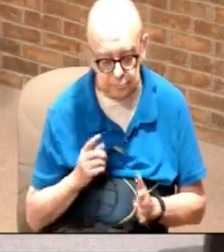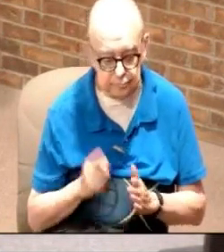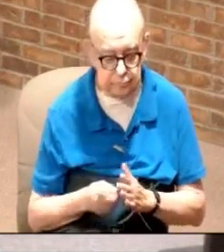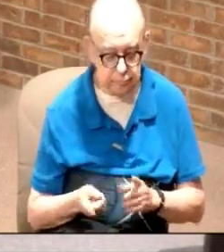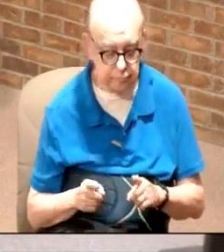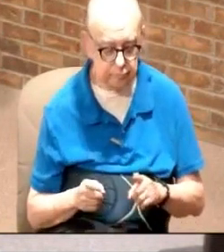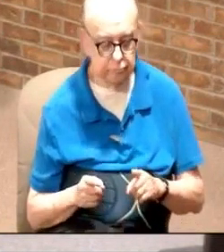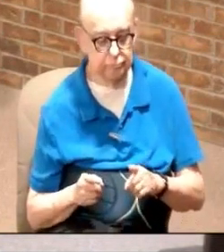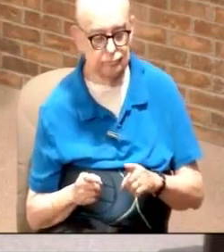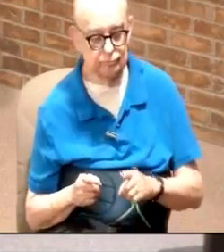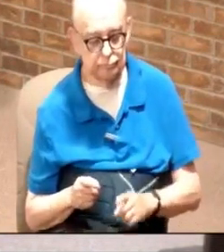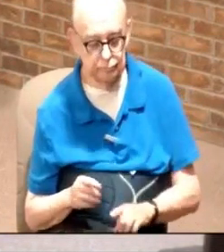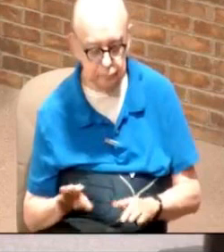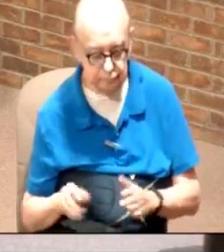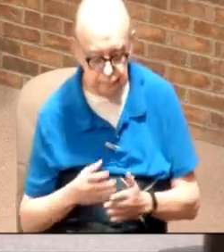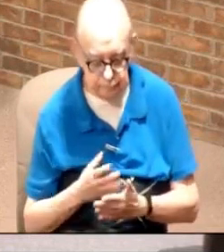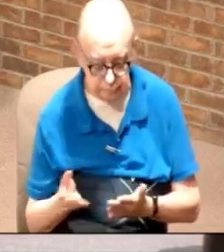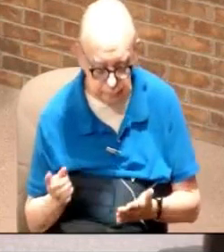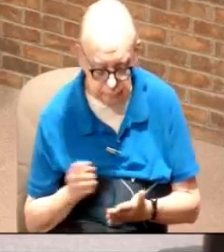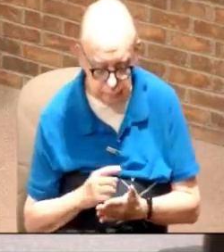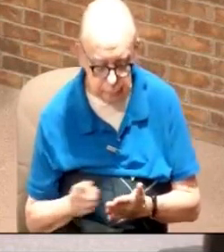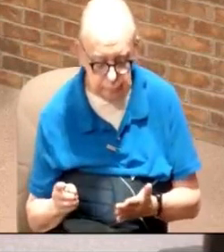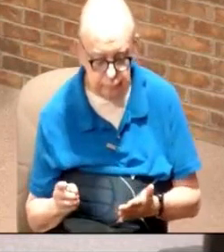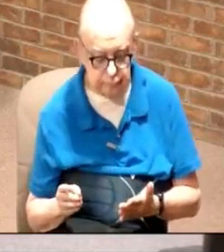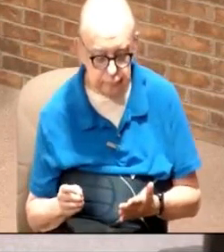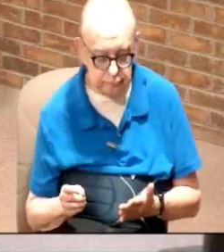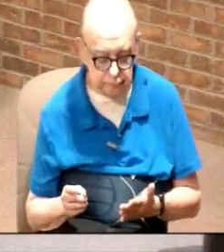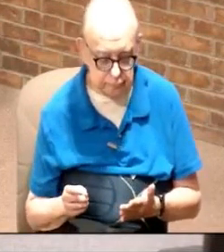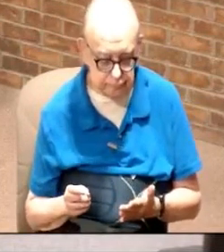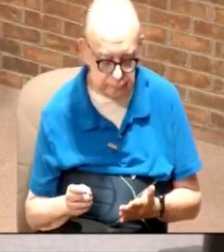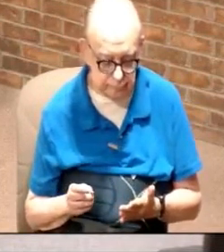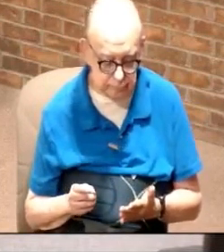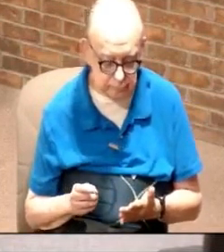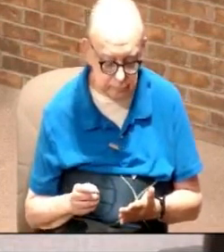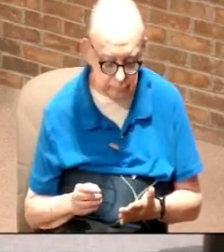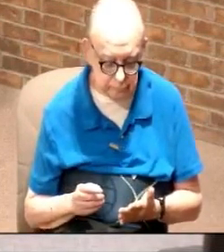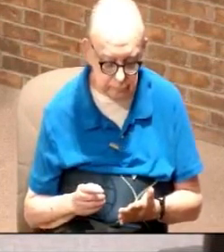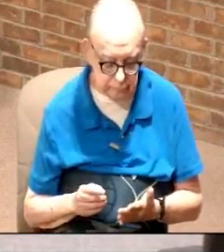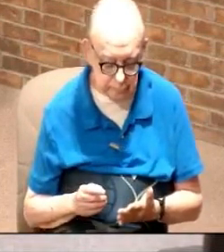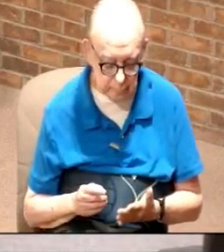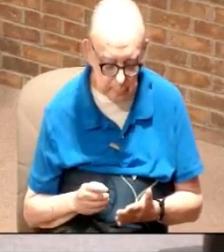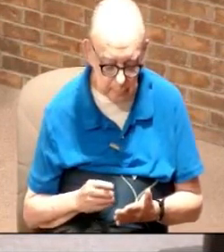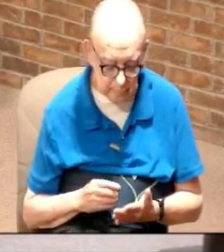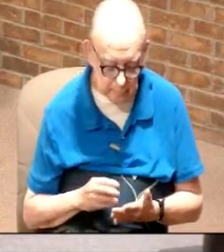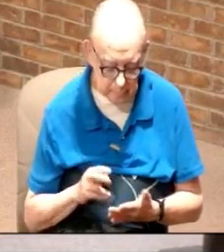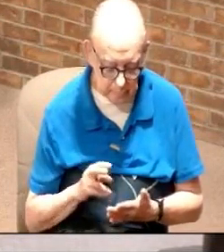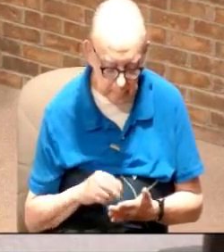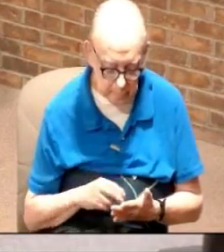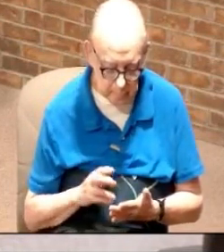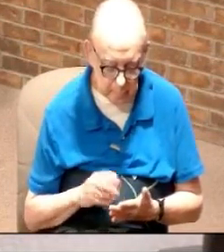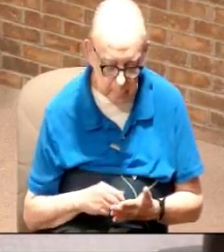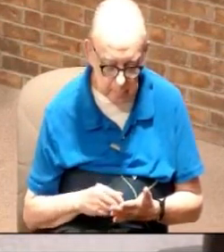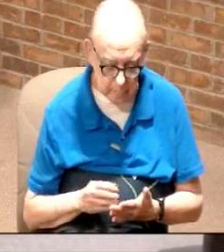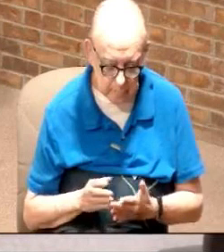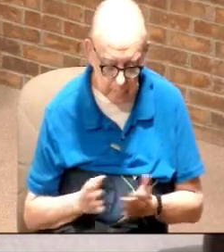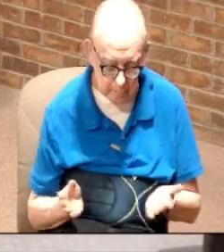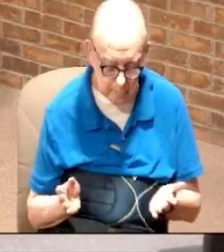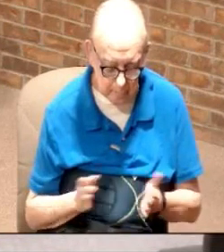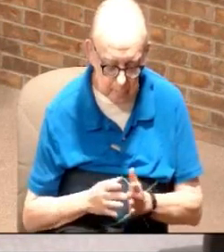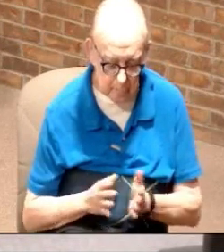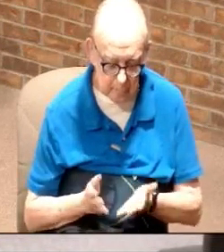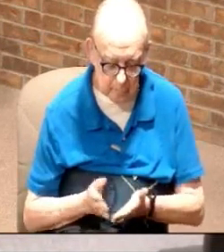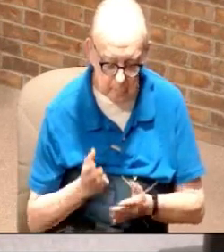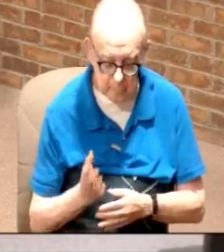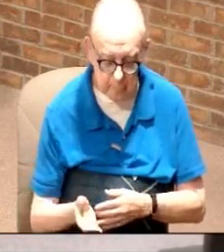when I was doing some studying this week and I came across Zechariah chapter 3 and as I was going through there and just opened the Bible up